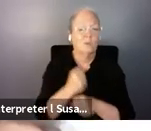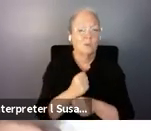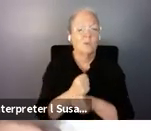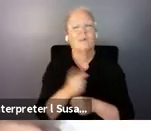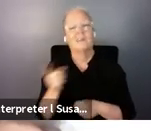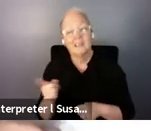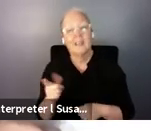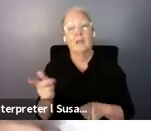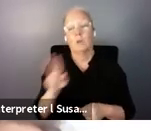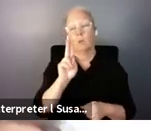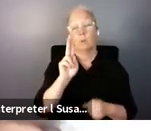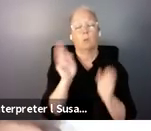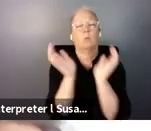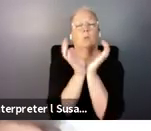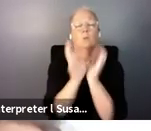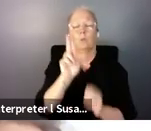UNICEF.